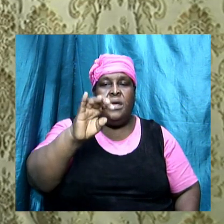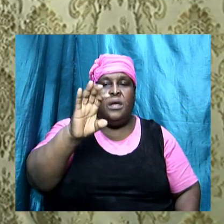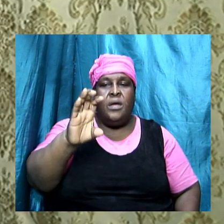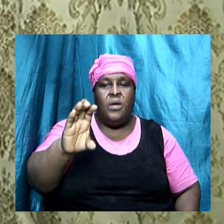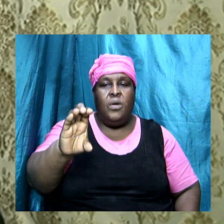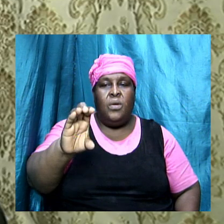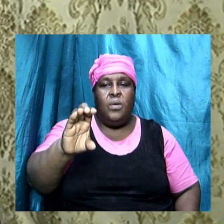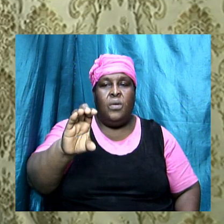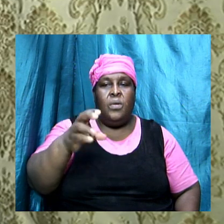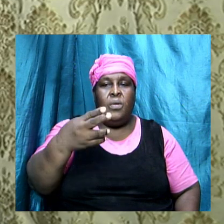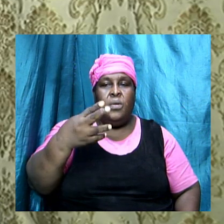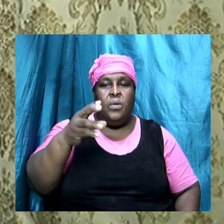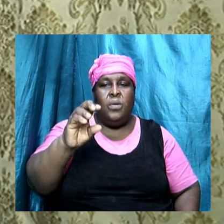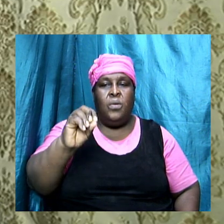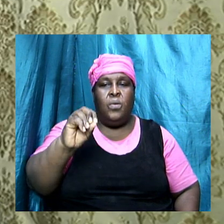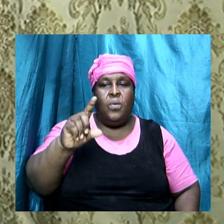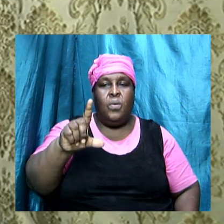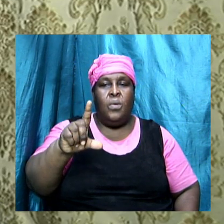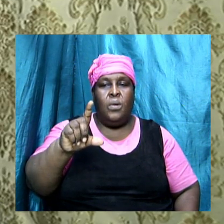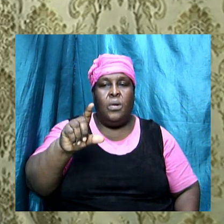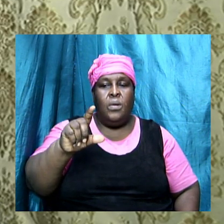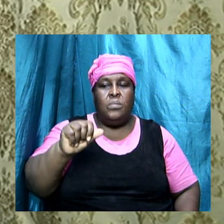of Balaam,